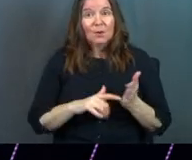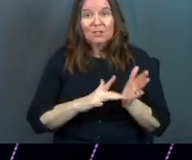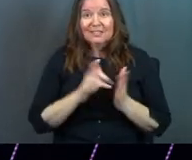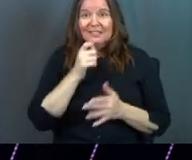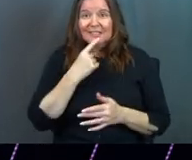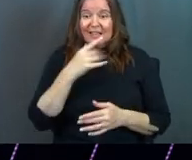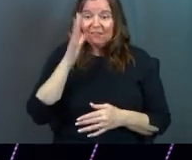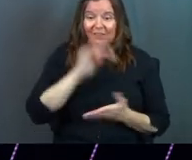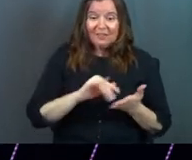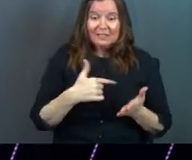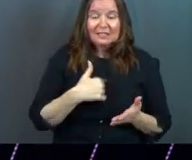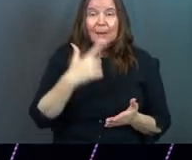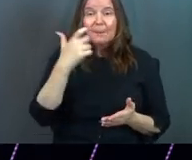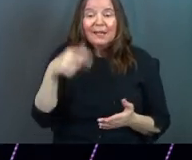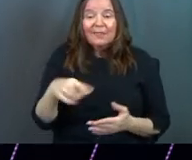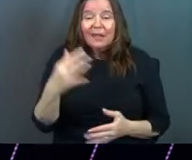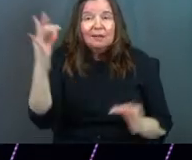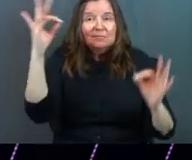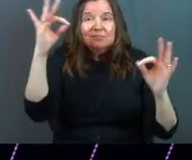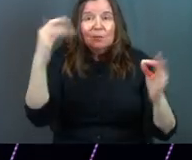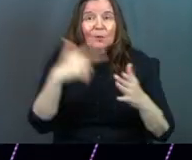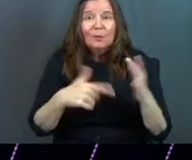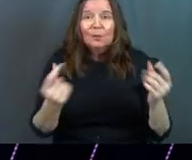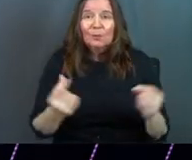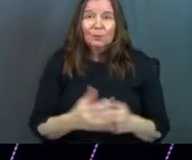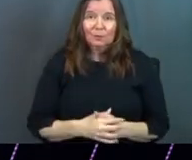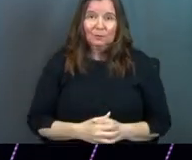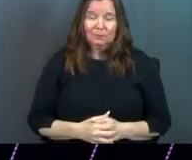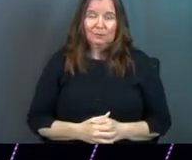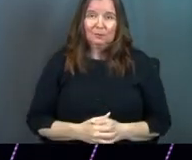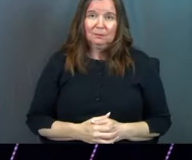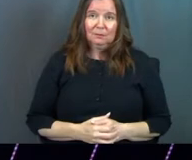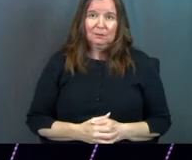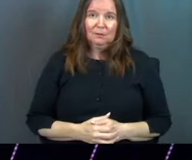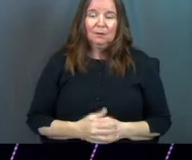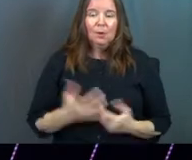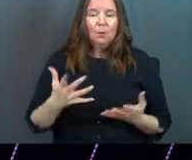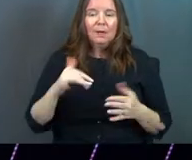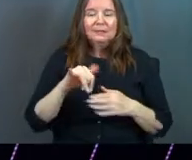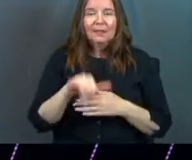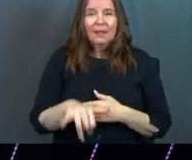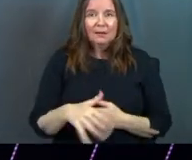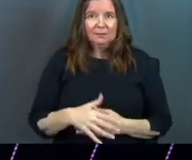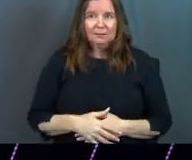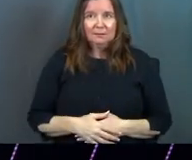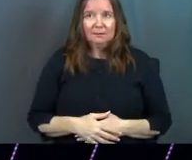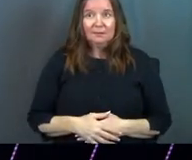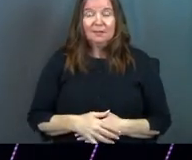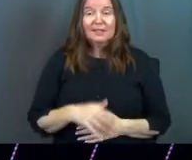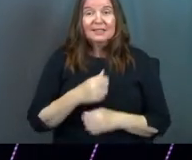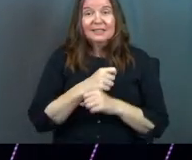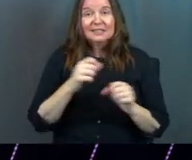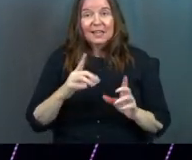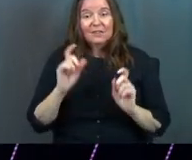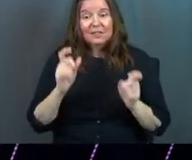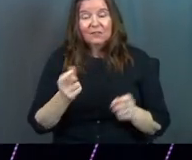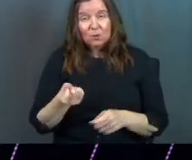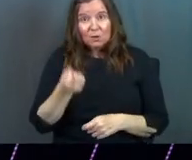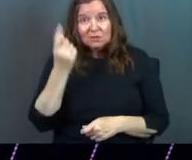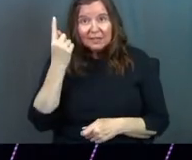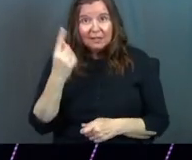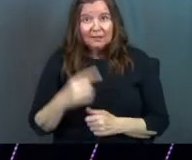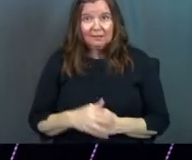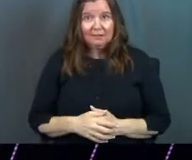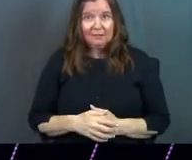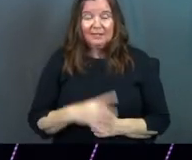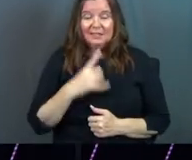didn't just say, Father, forgive them. He says, because they know not what they do. What's in that? The Savior is giving you understanding.